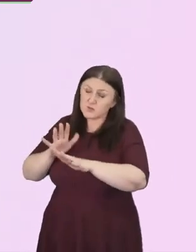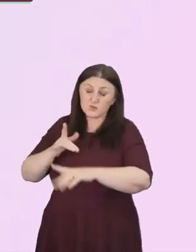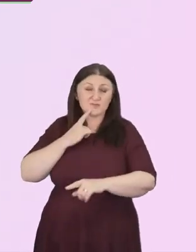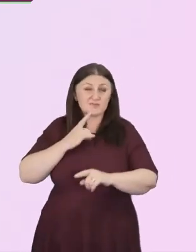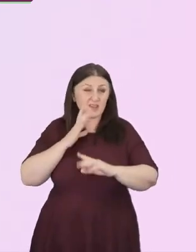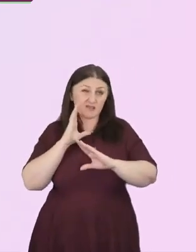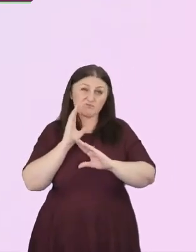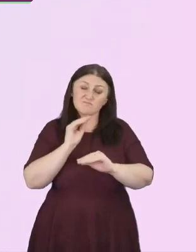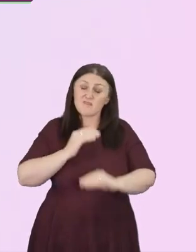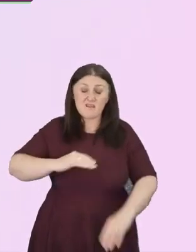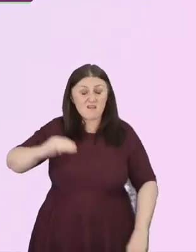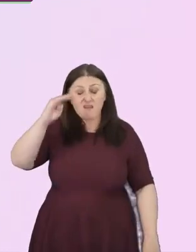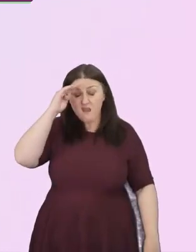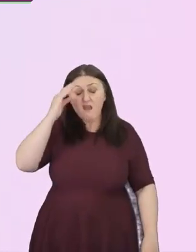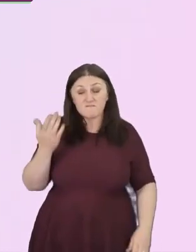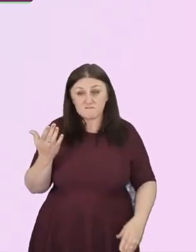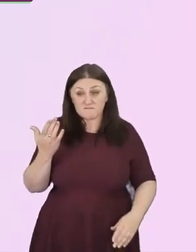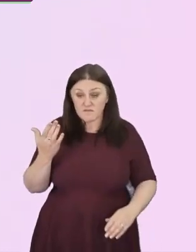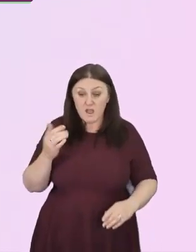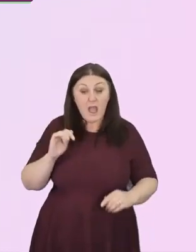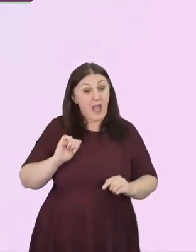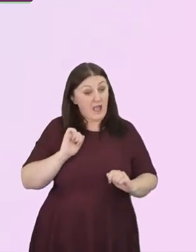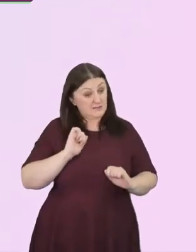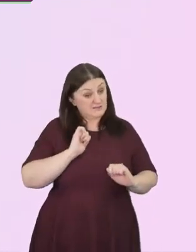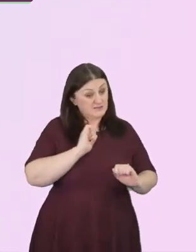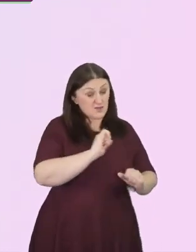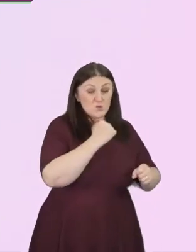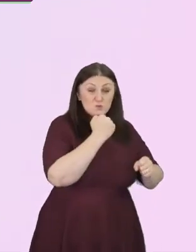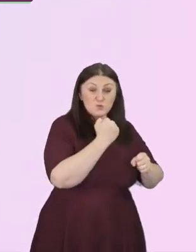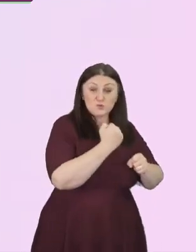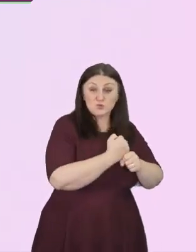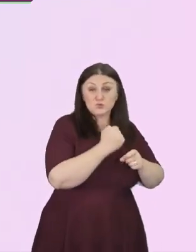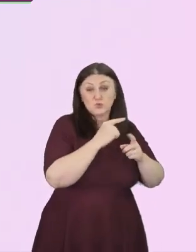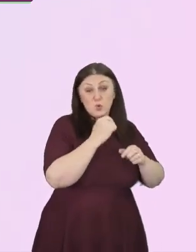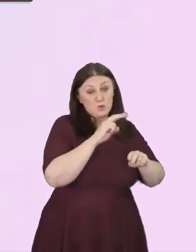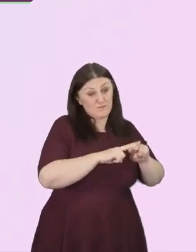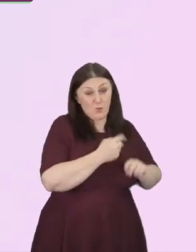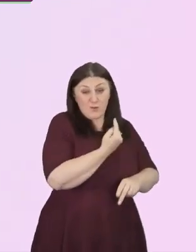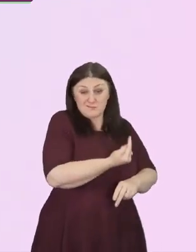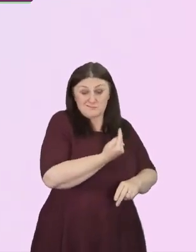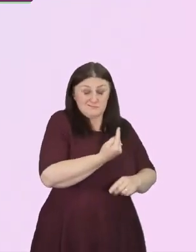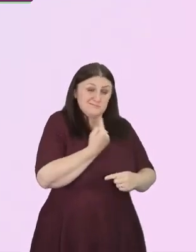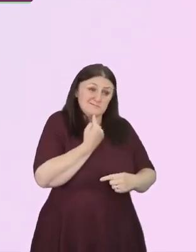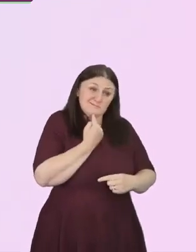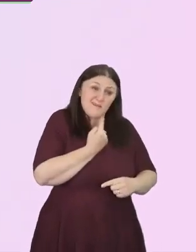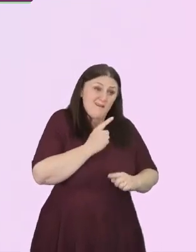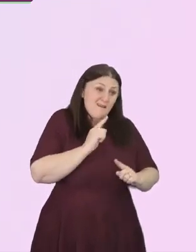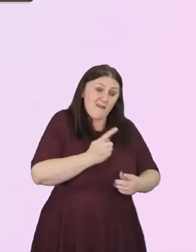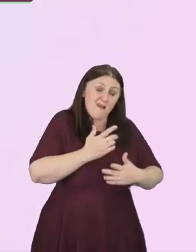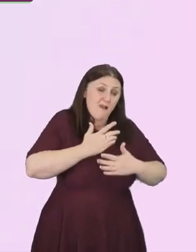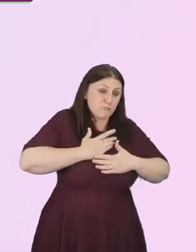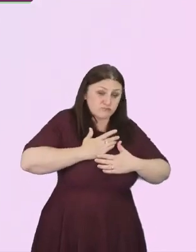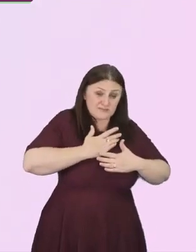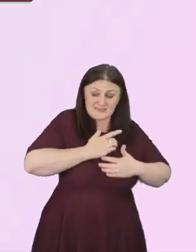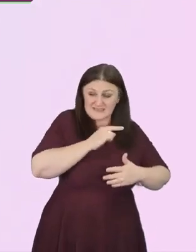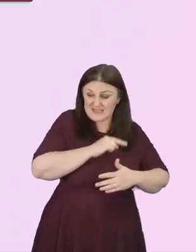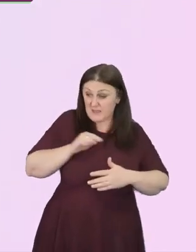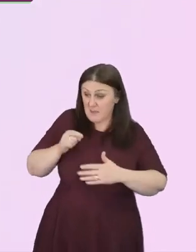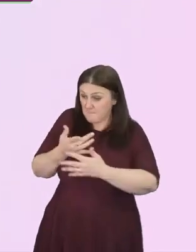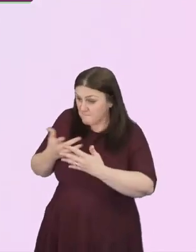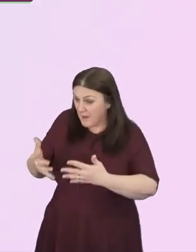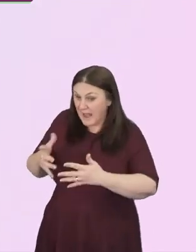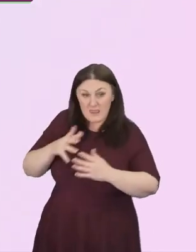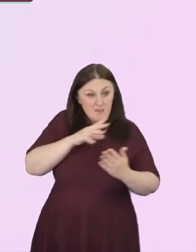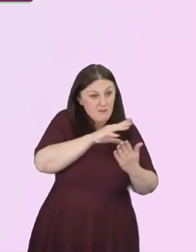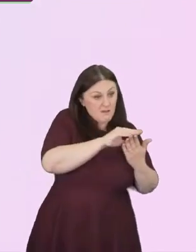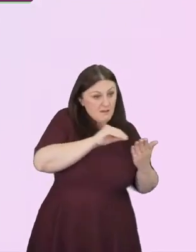I can't breathe, to express their own pain. And I became more and more aware that